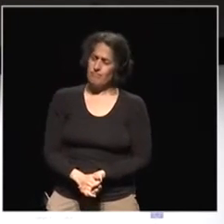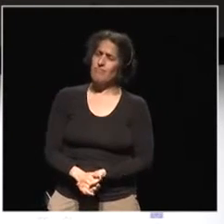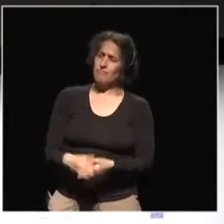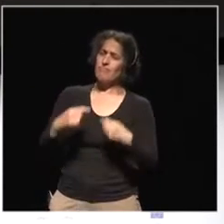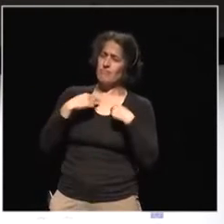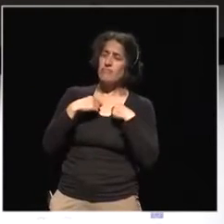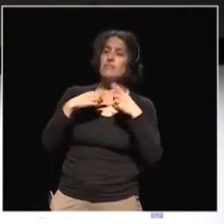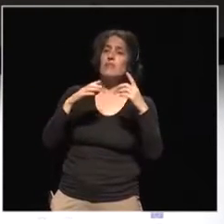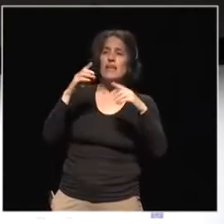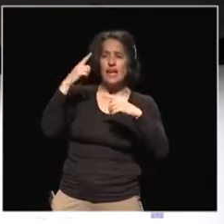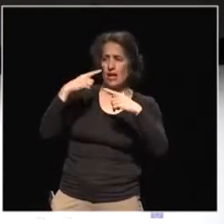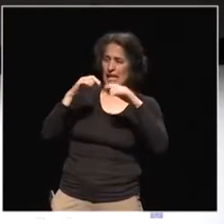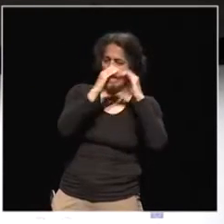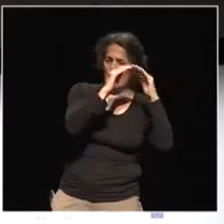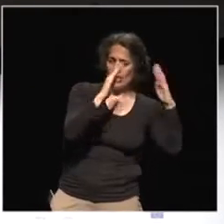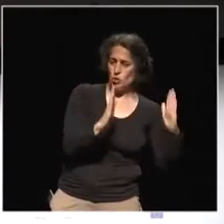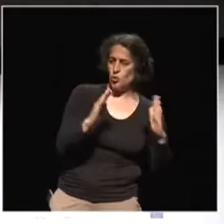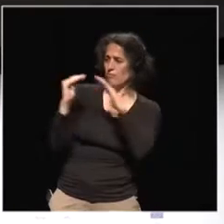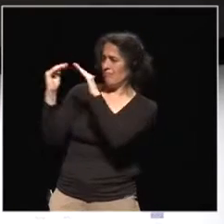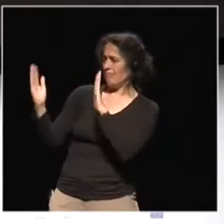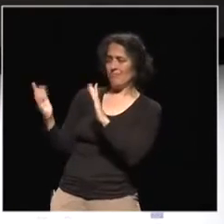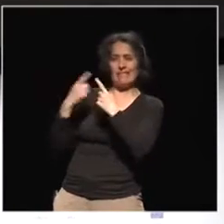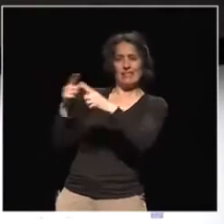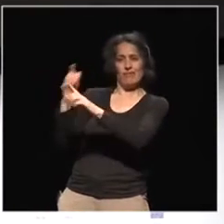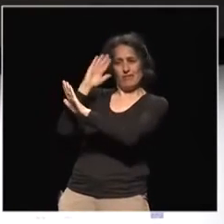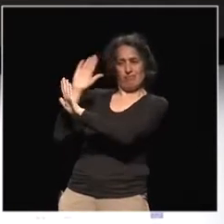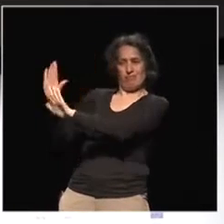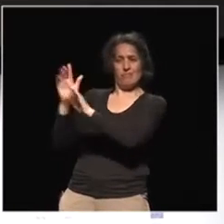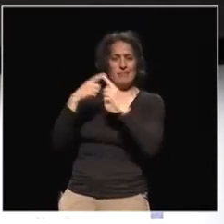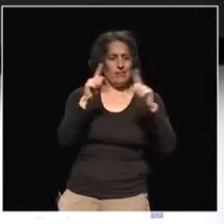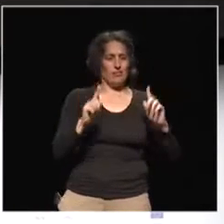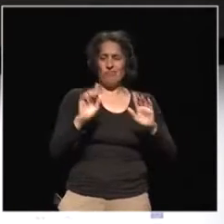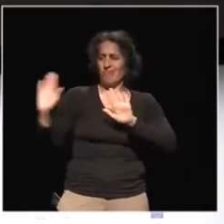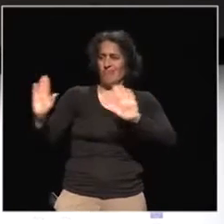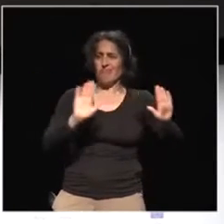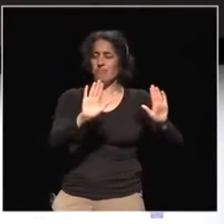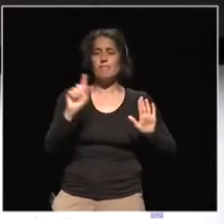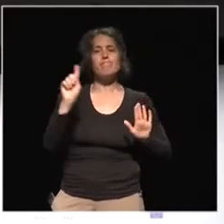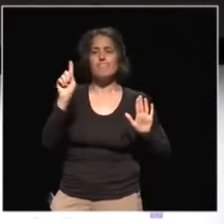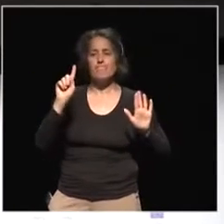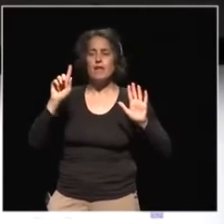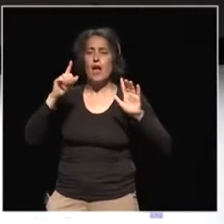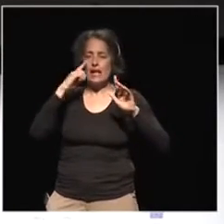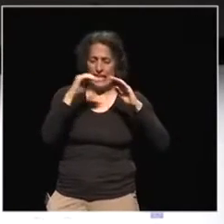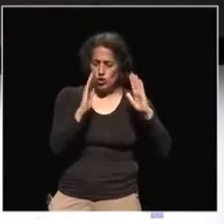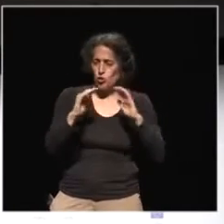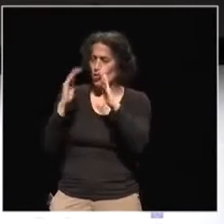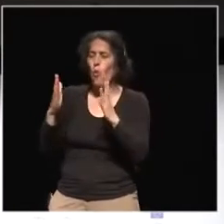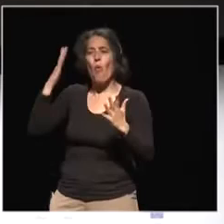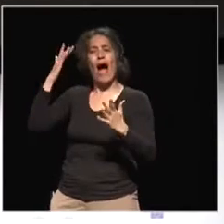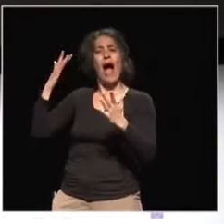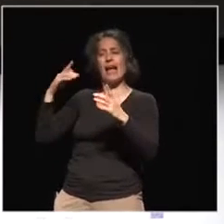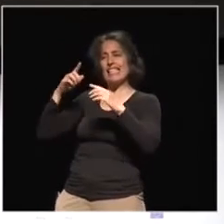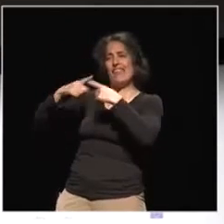institutional differences. What we need to do is to focus on the issues why those institutions were formed. I strongly